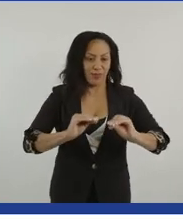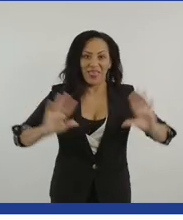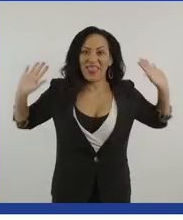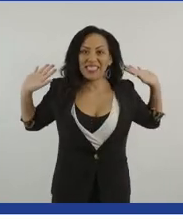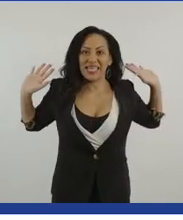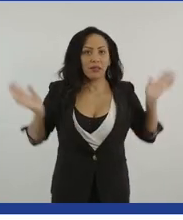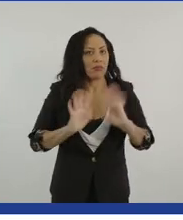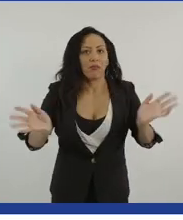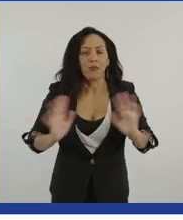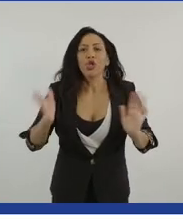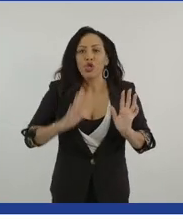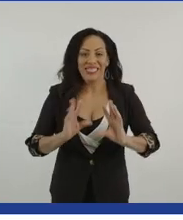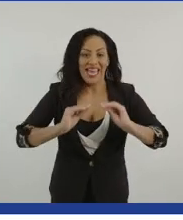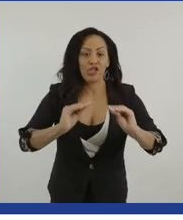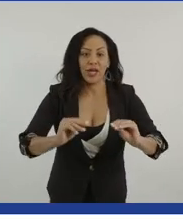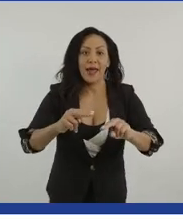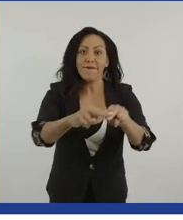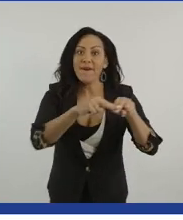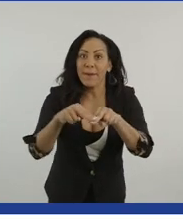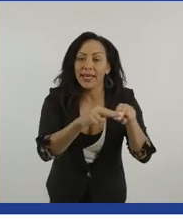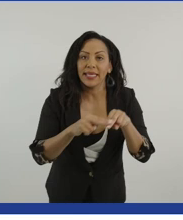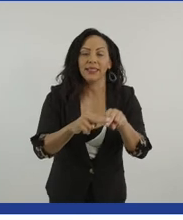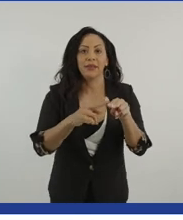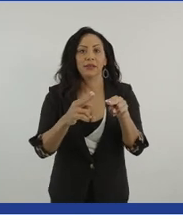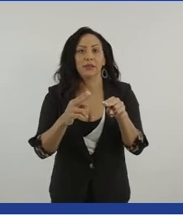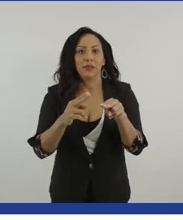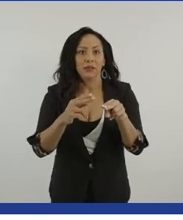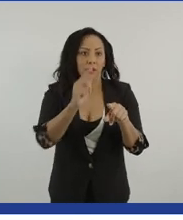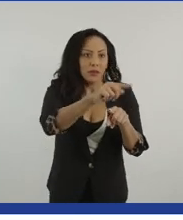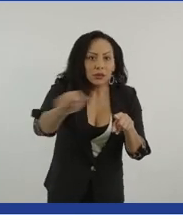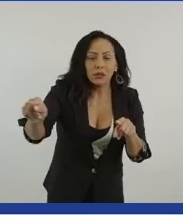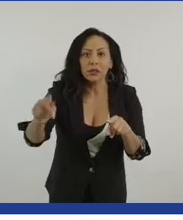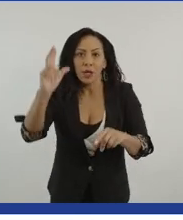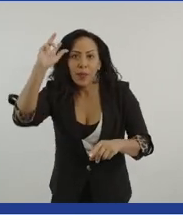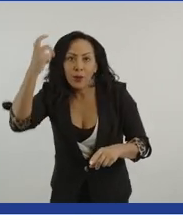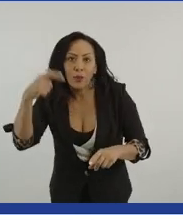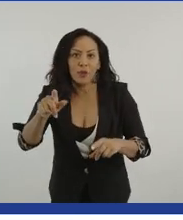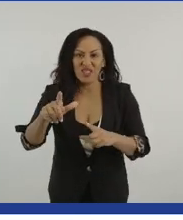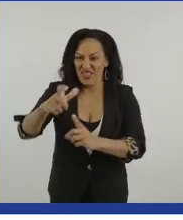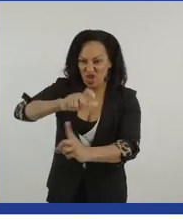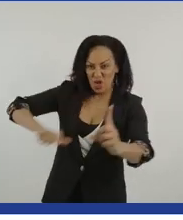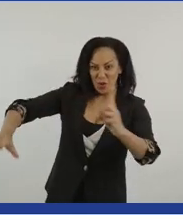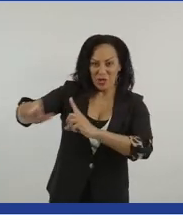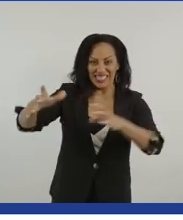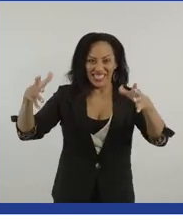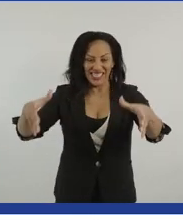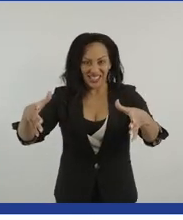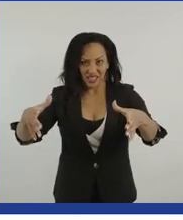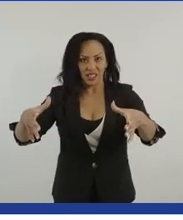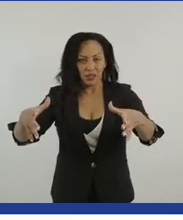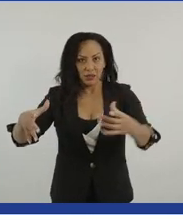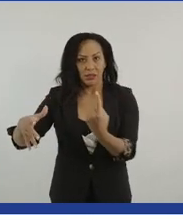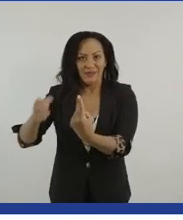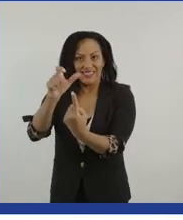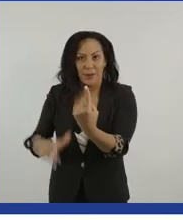families as well. It's really important to get the families on board and the communities around the, the young disabled people as well.